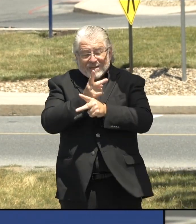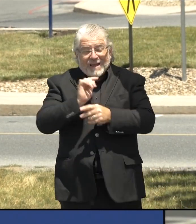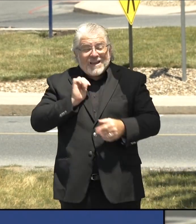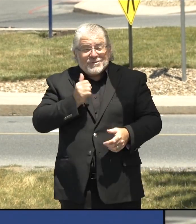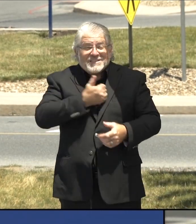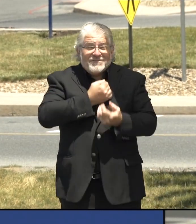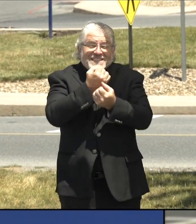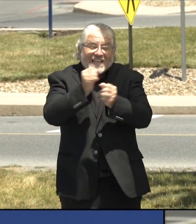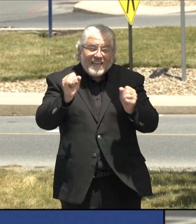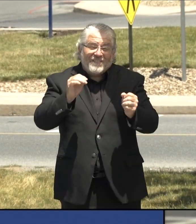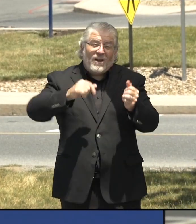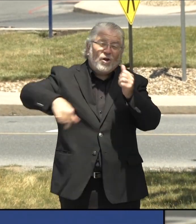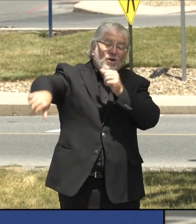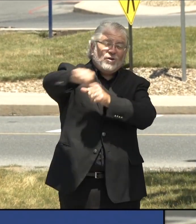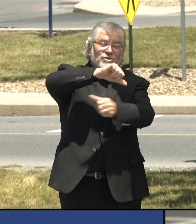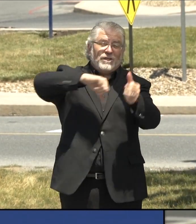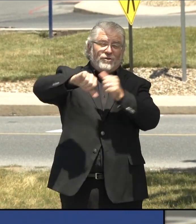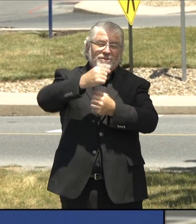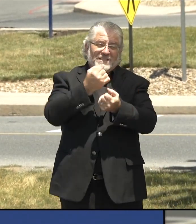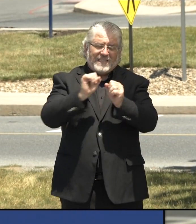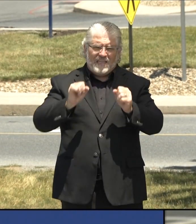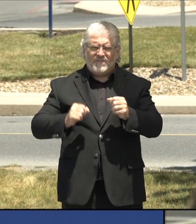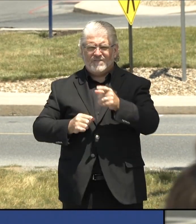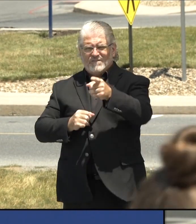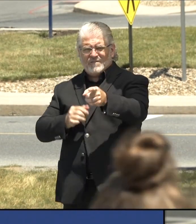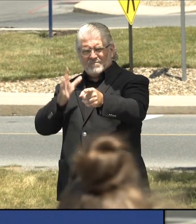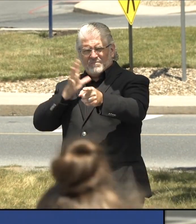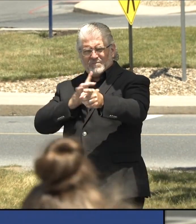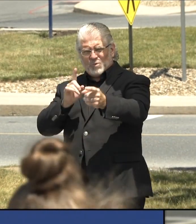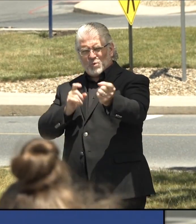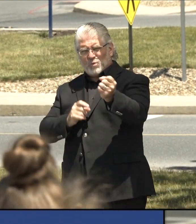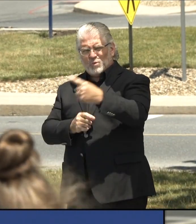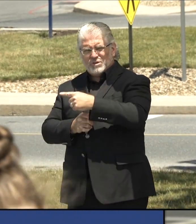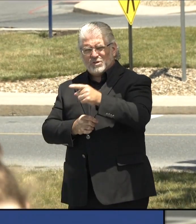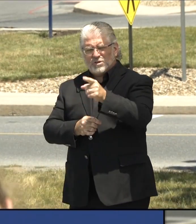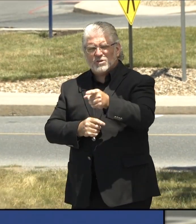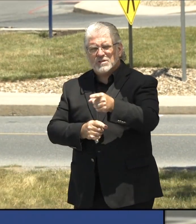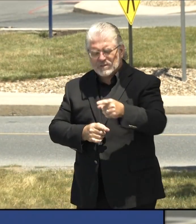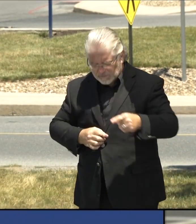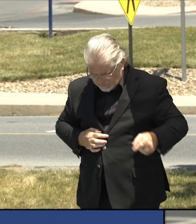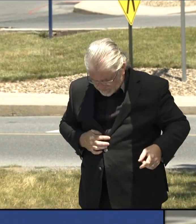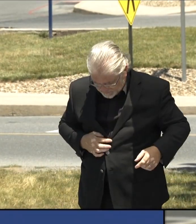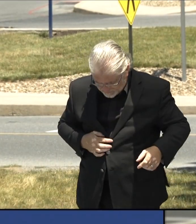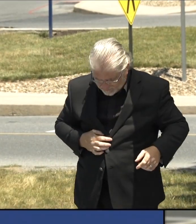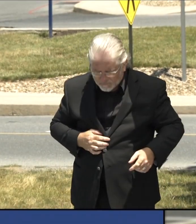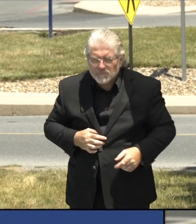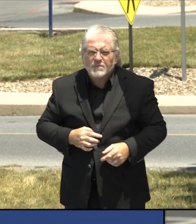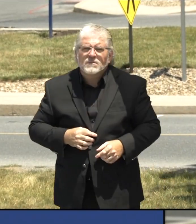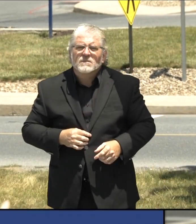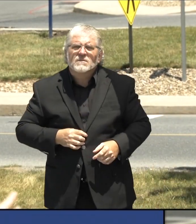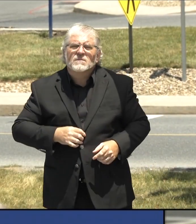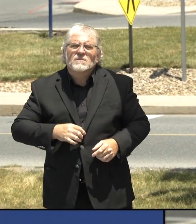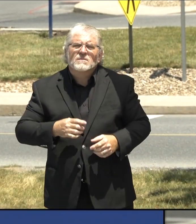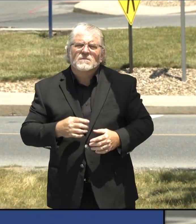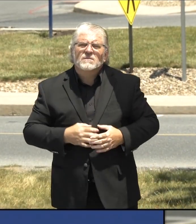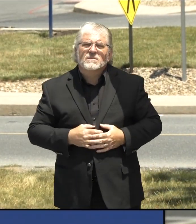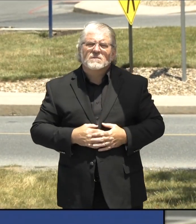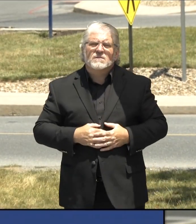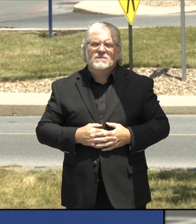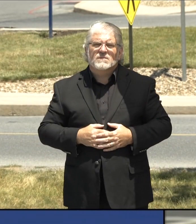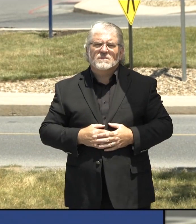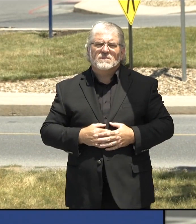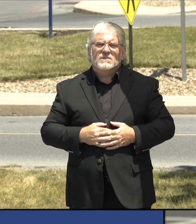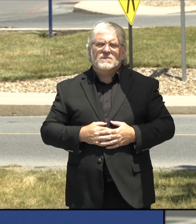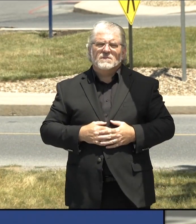Yeah. Just a little bit. There's a select committee on coronavirus. Steve Scalise, the whip, I'm talking about Congress.